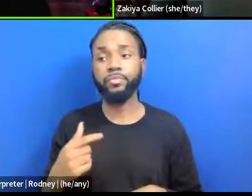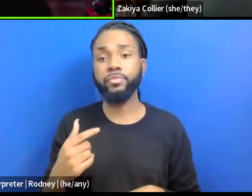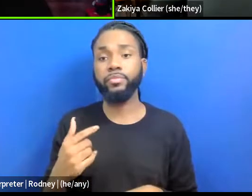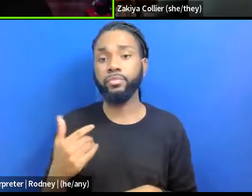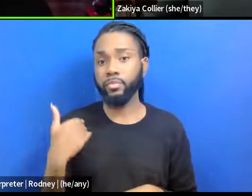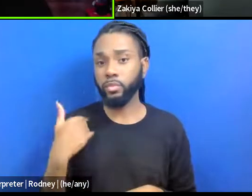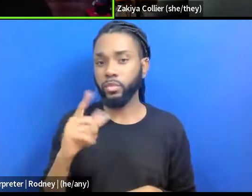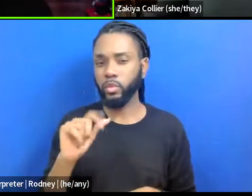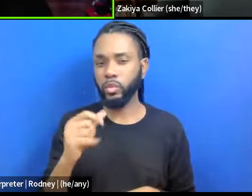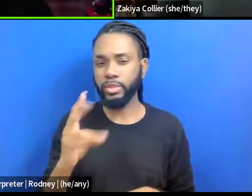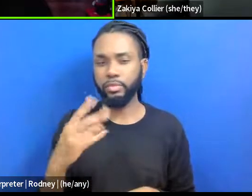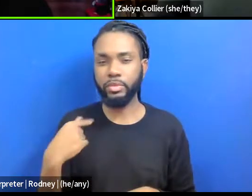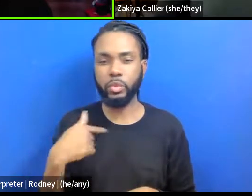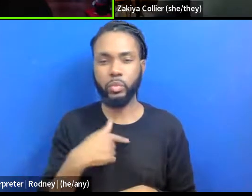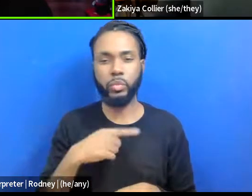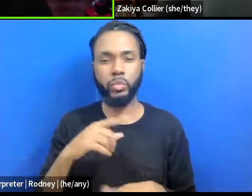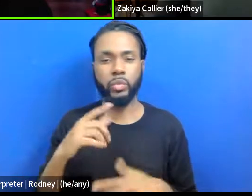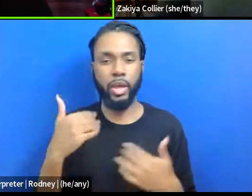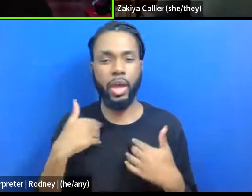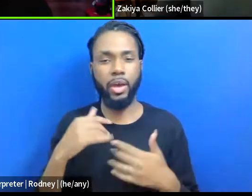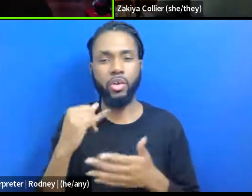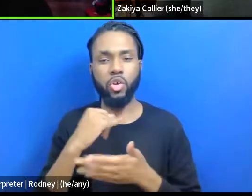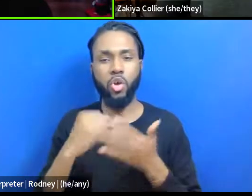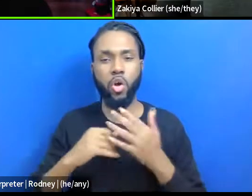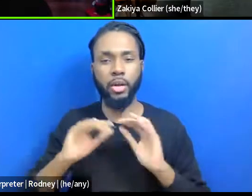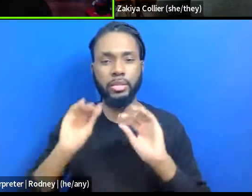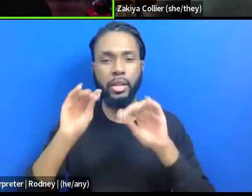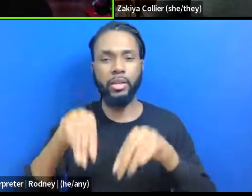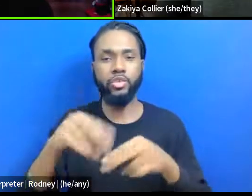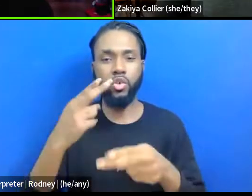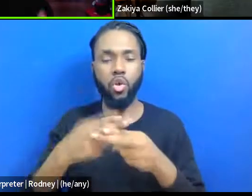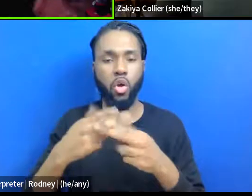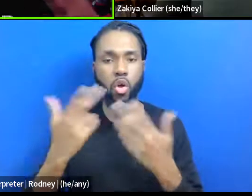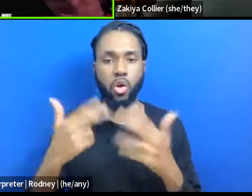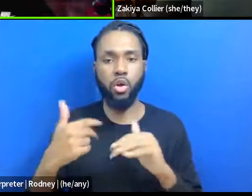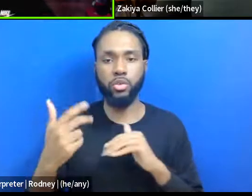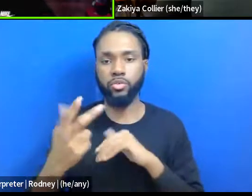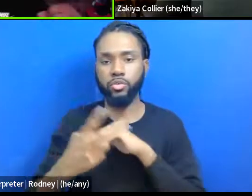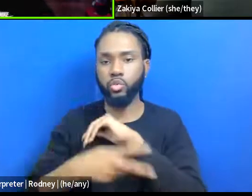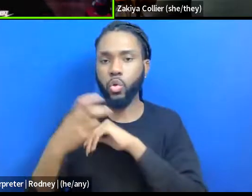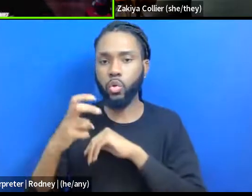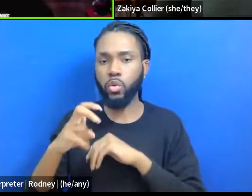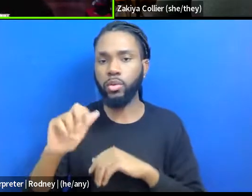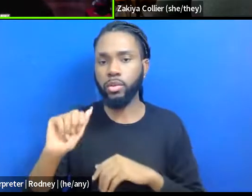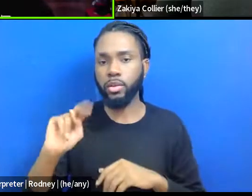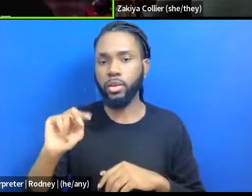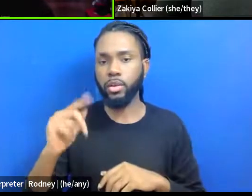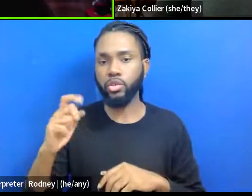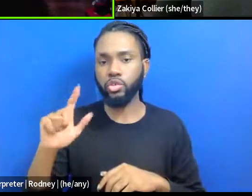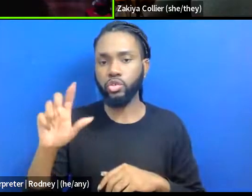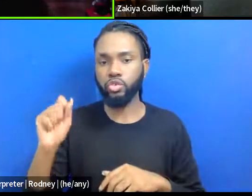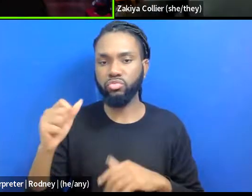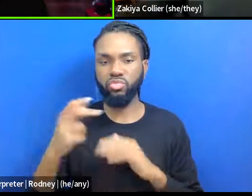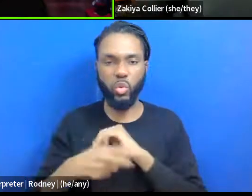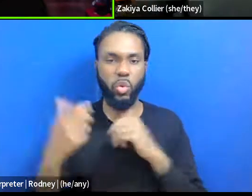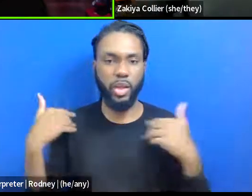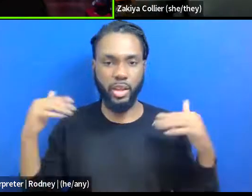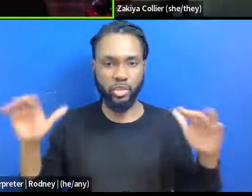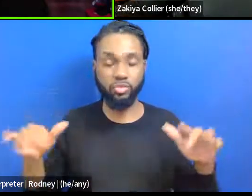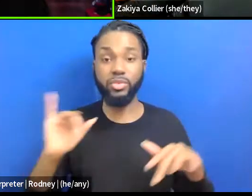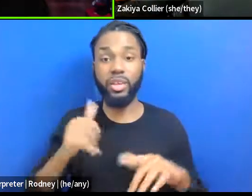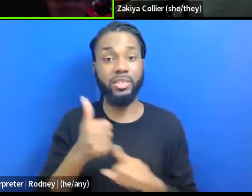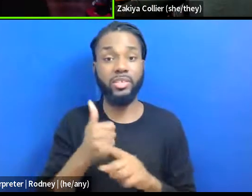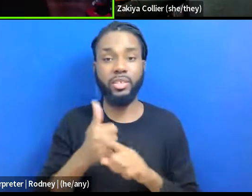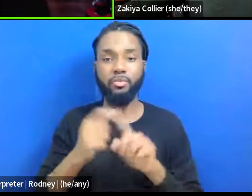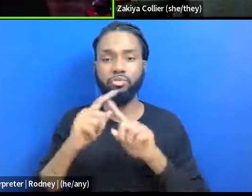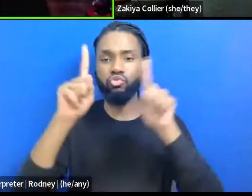uh, uh, art installation called Stolen Angels, and it was literally screen prints of all these children that had been